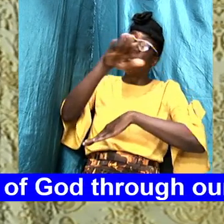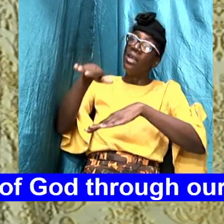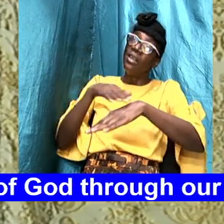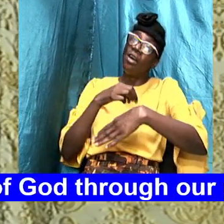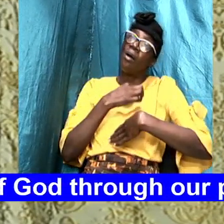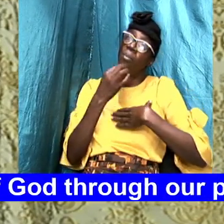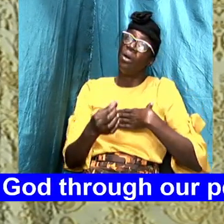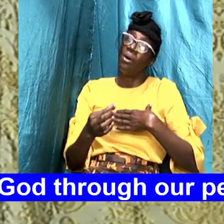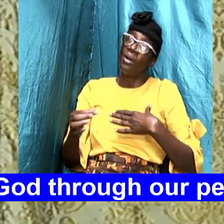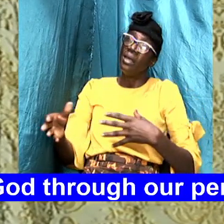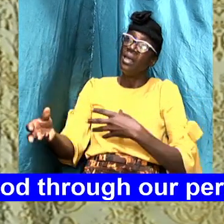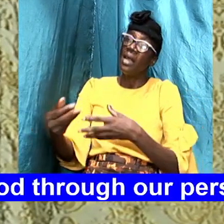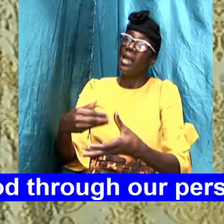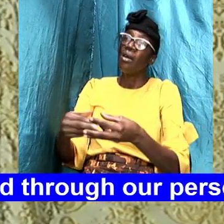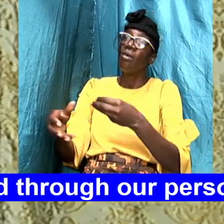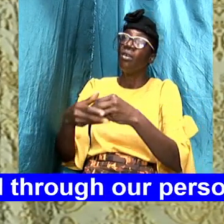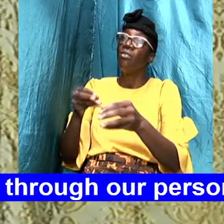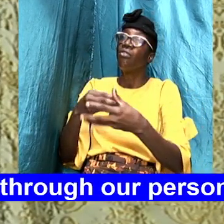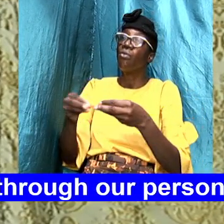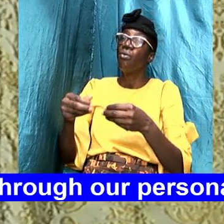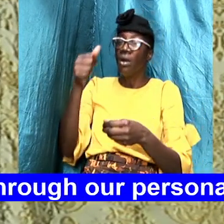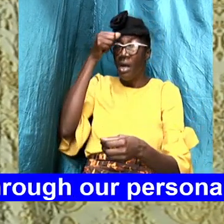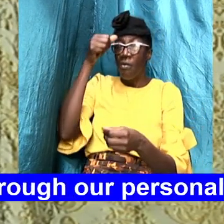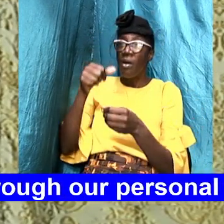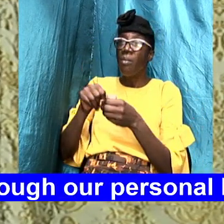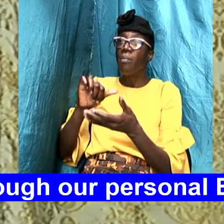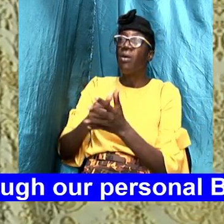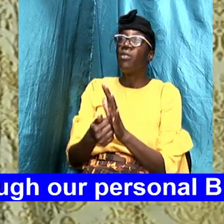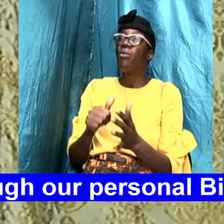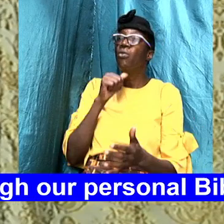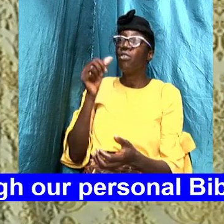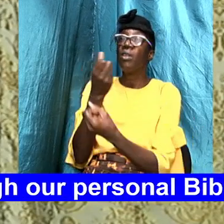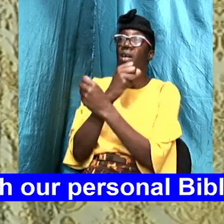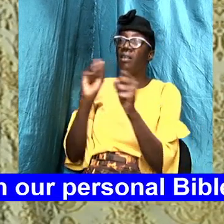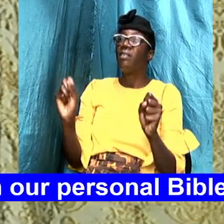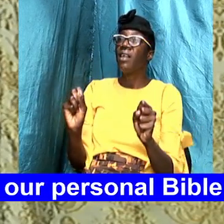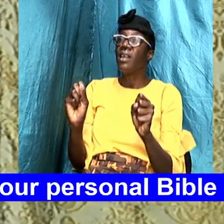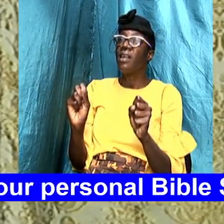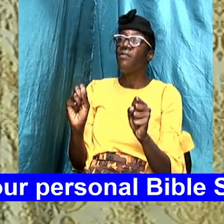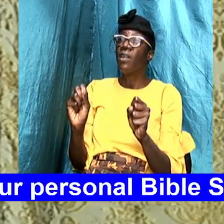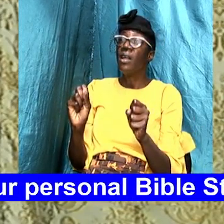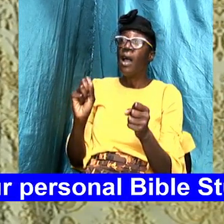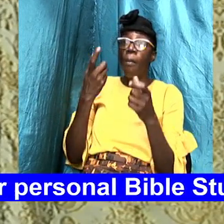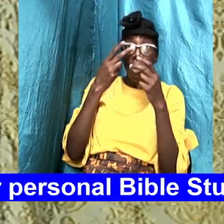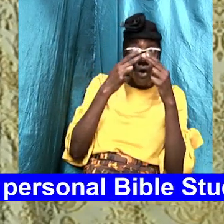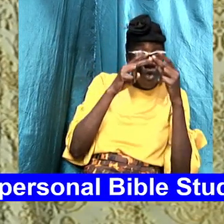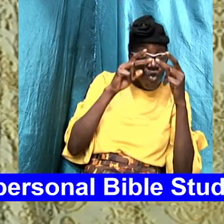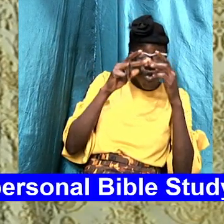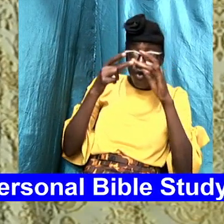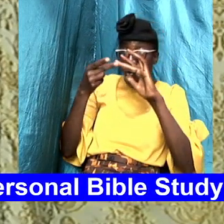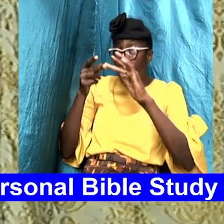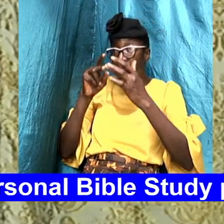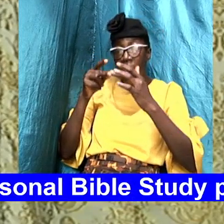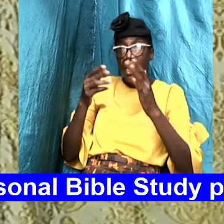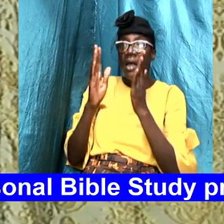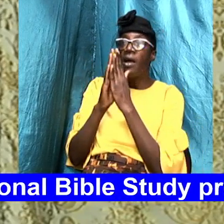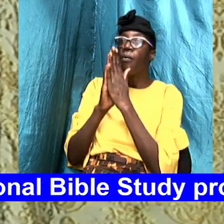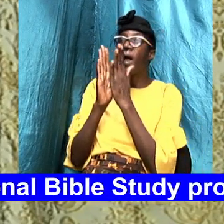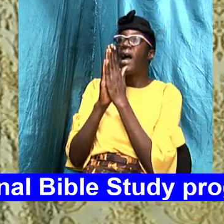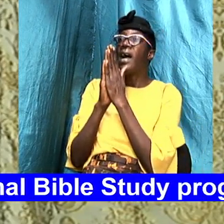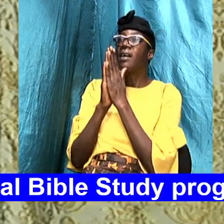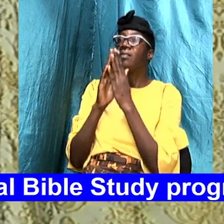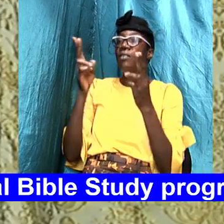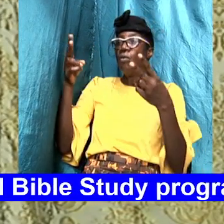take full control Lord remember those who are not saved that are tuning we ask God that you will somehow